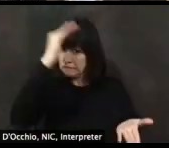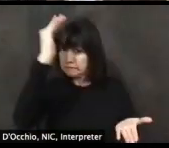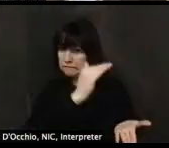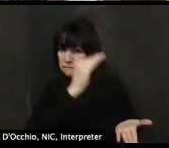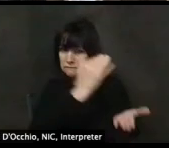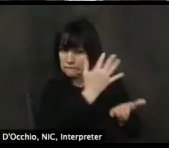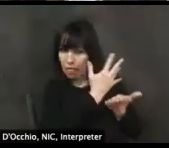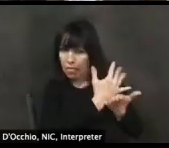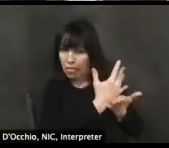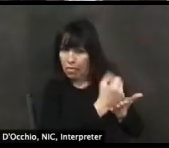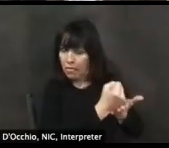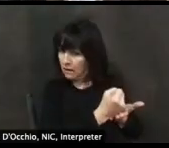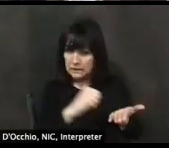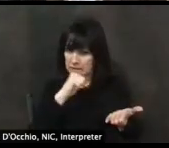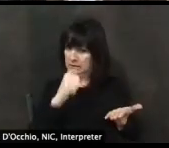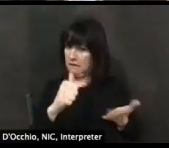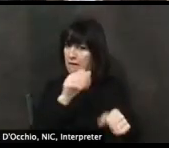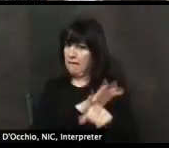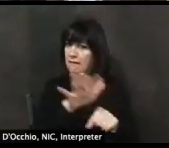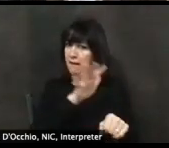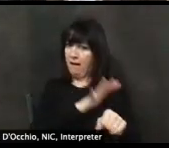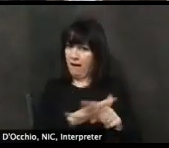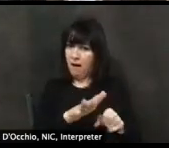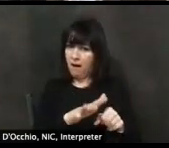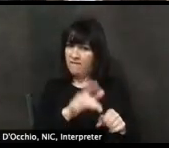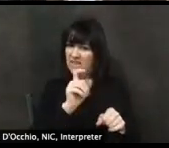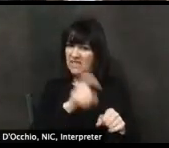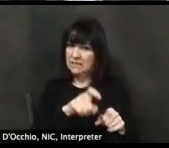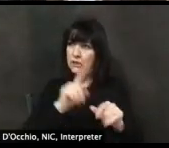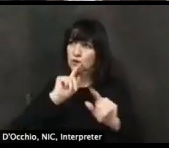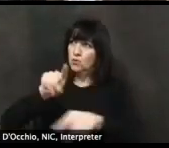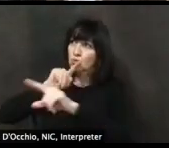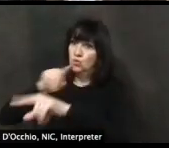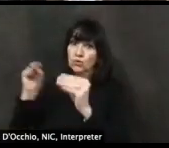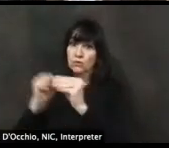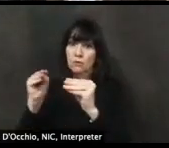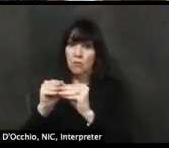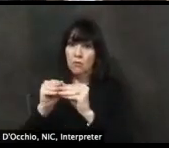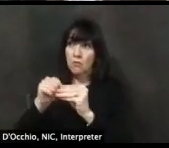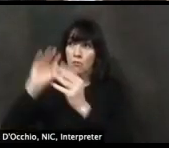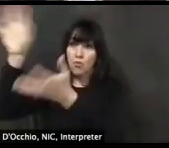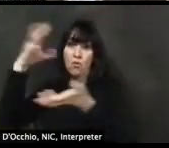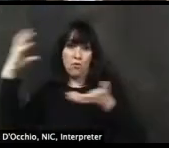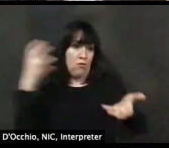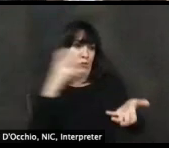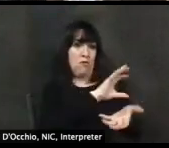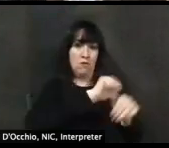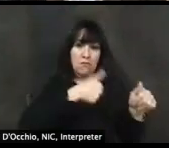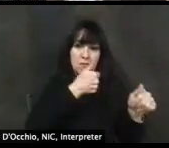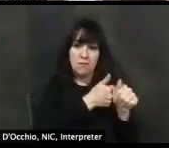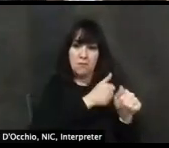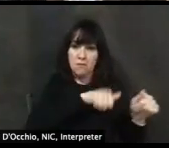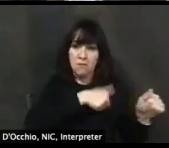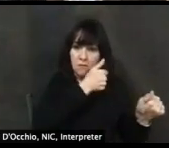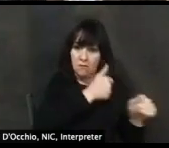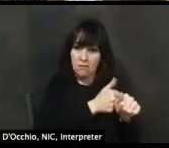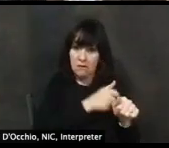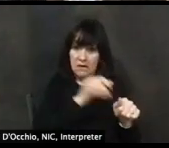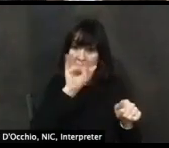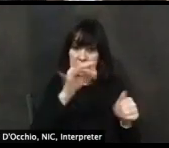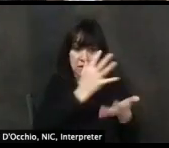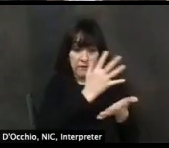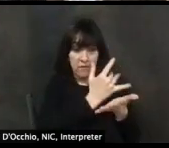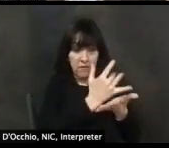Thank you, Dr. Rattay. Back to Damien. I know you've heard this before, Damien, but, uh, Tim Conkis in the, in the Facebook comments says,